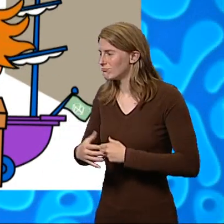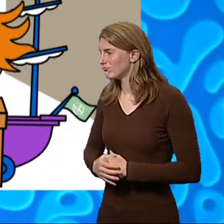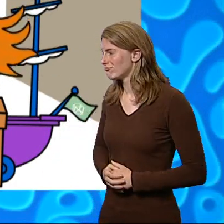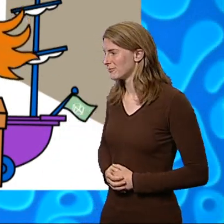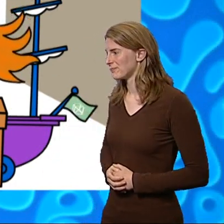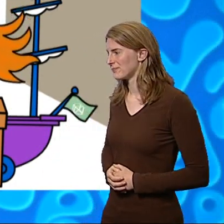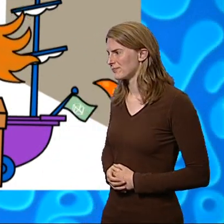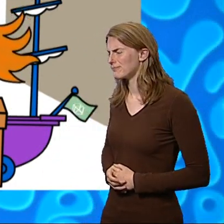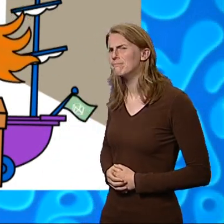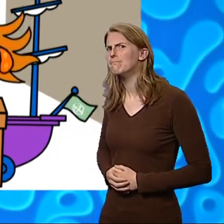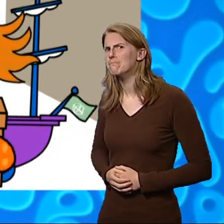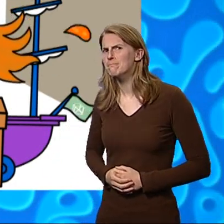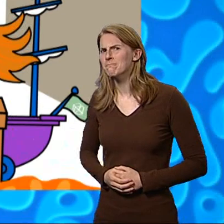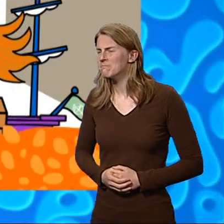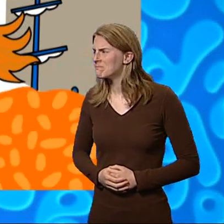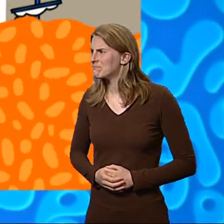slurp.